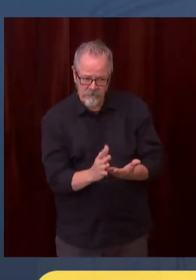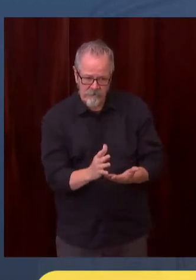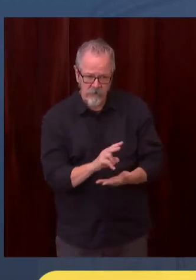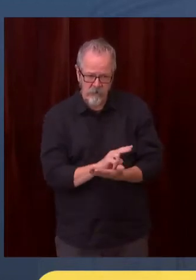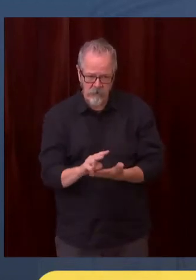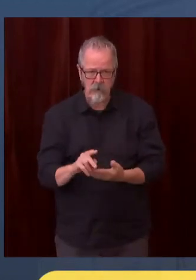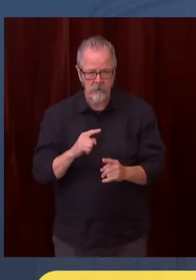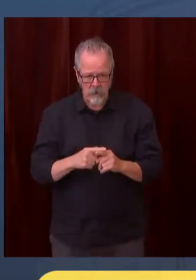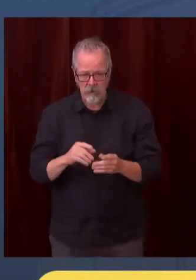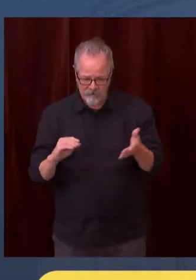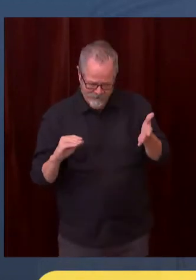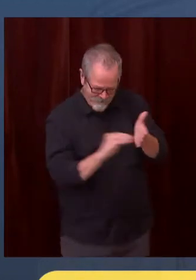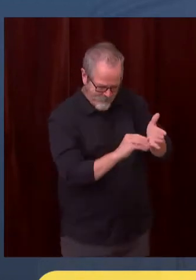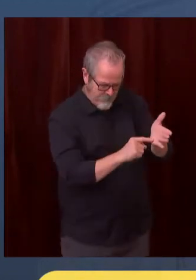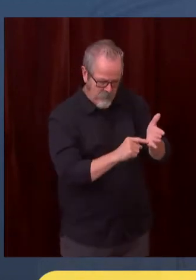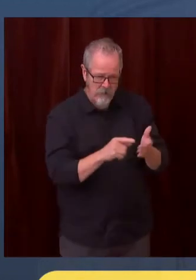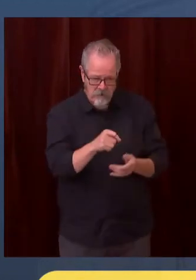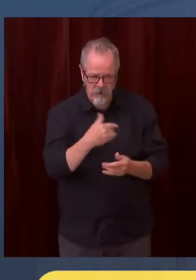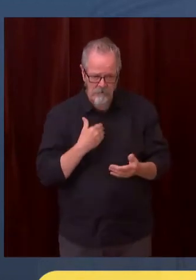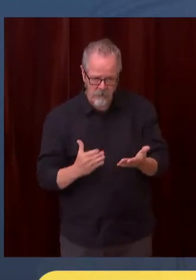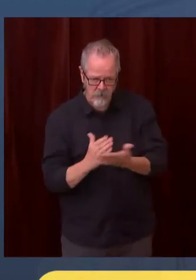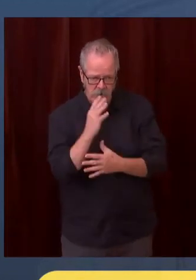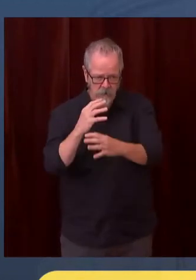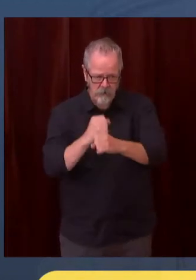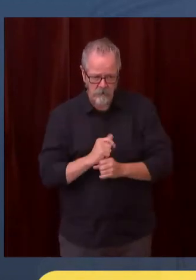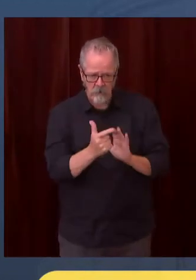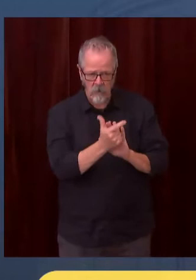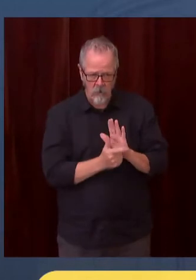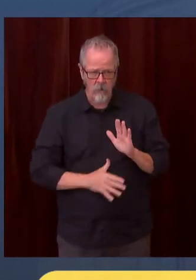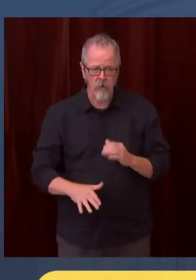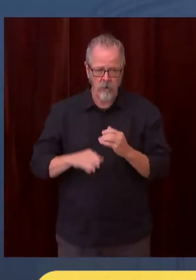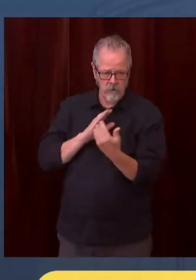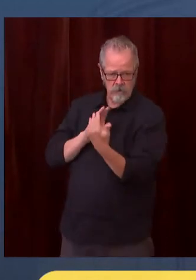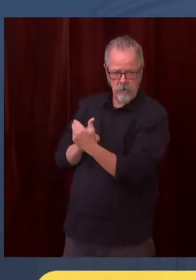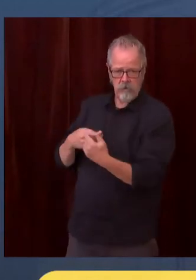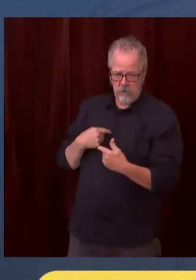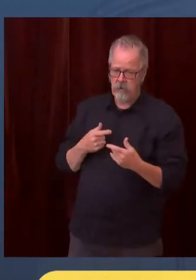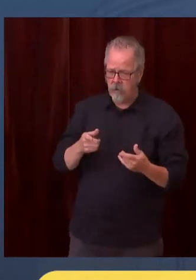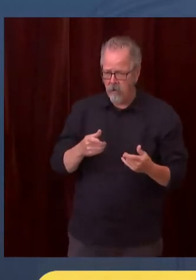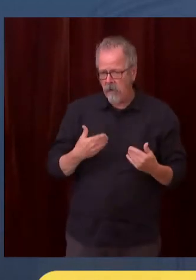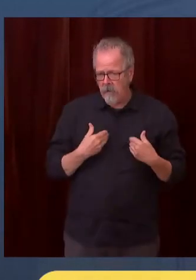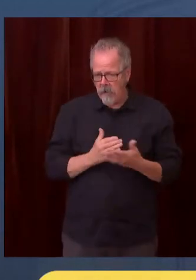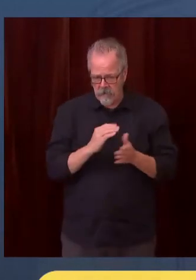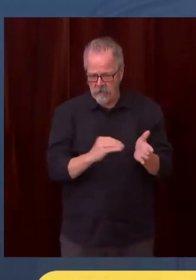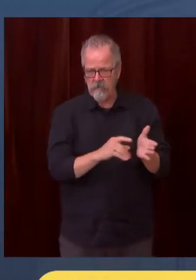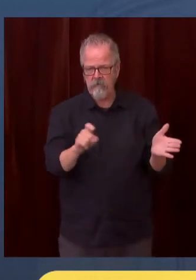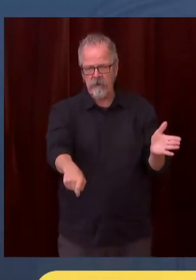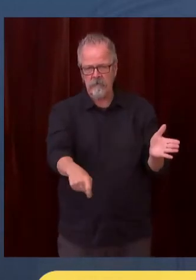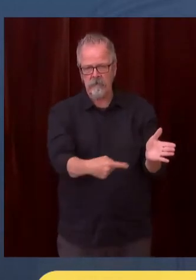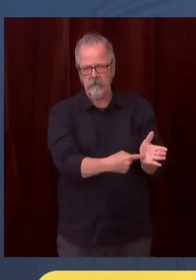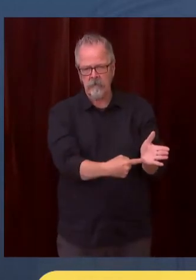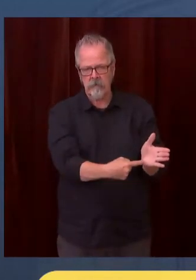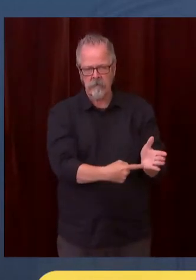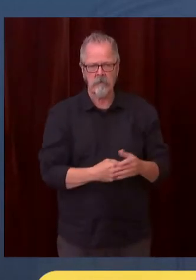Money intended to keep renters housed and keep landlords in business is available, and it needs to get distributed as soon as